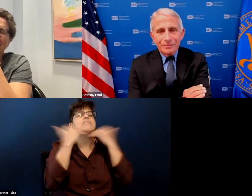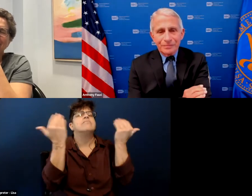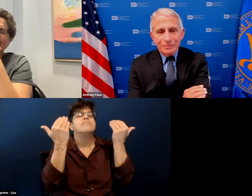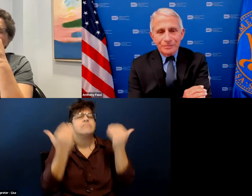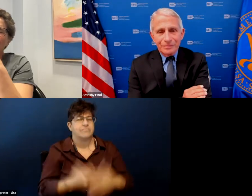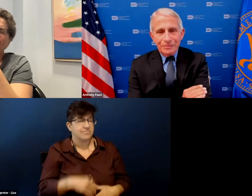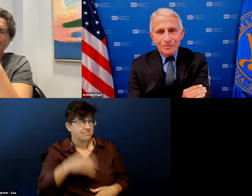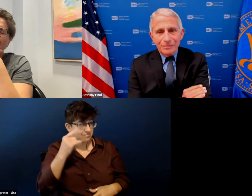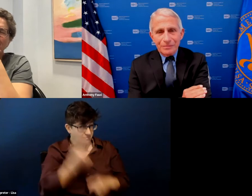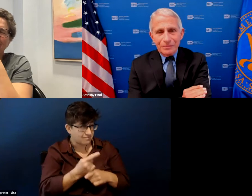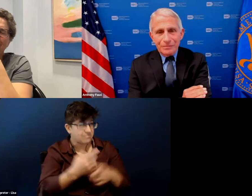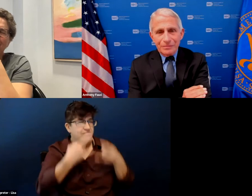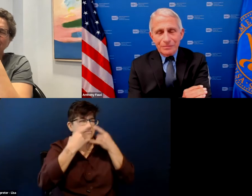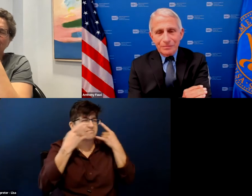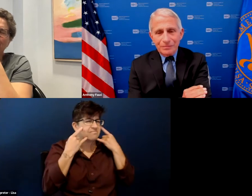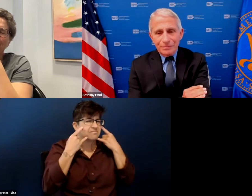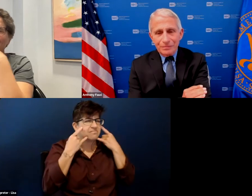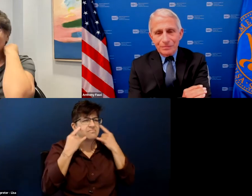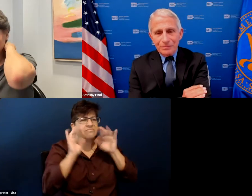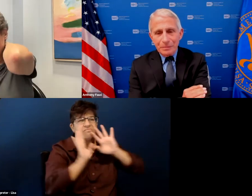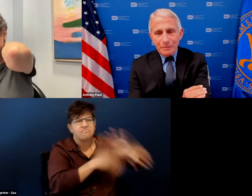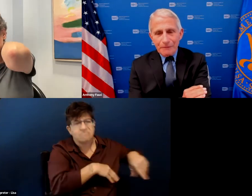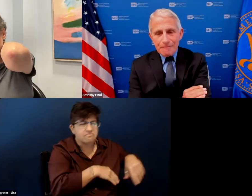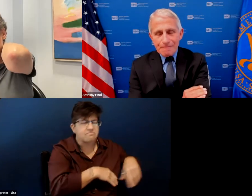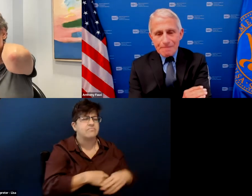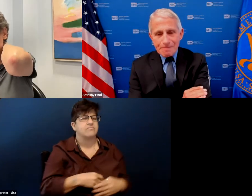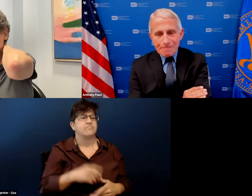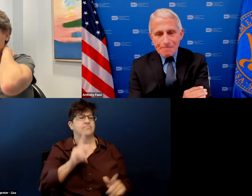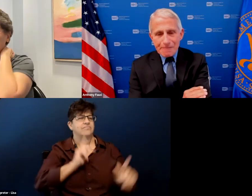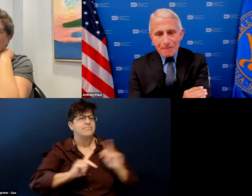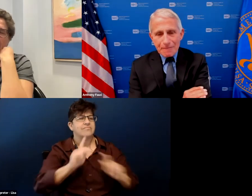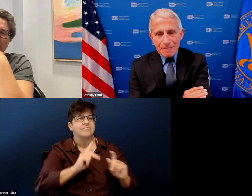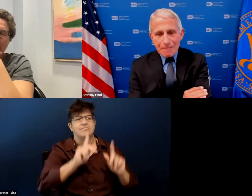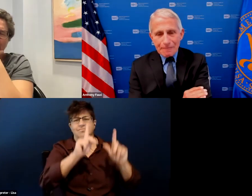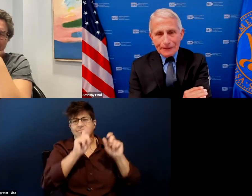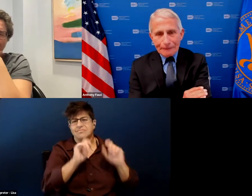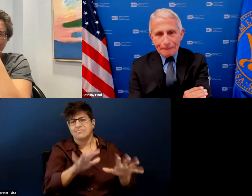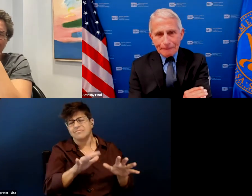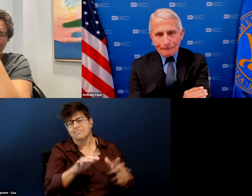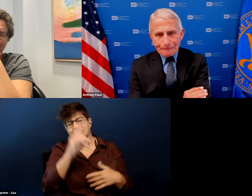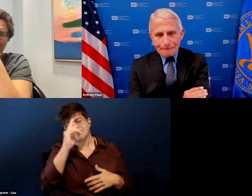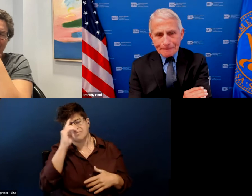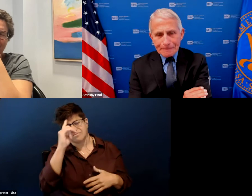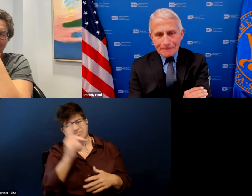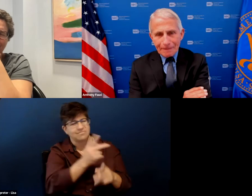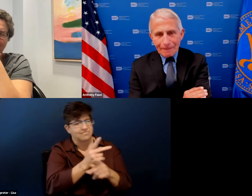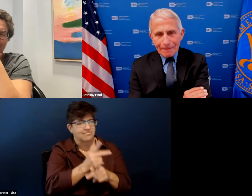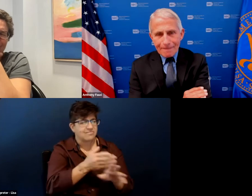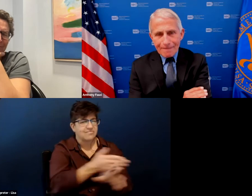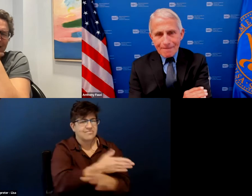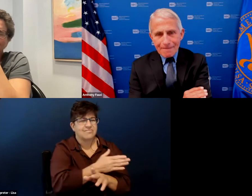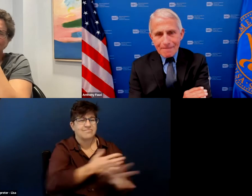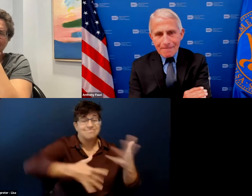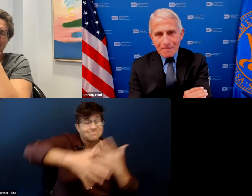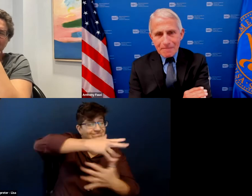masking is dropped uh people uh you know testing thinking carefully before they gather indoors